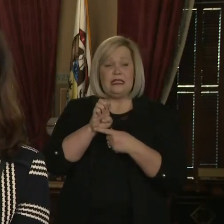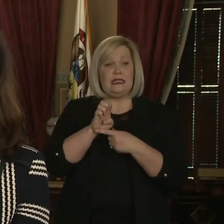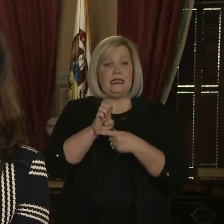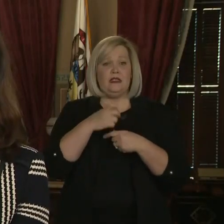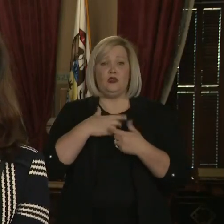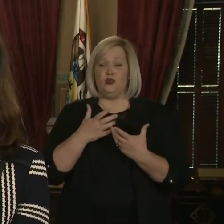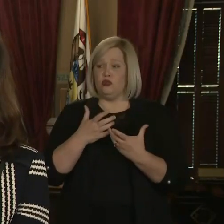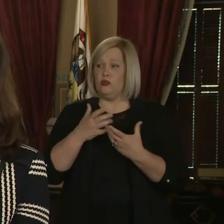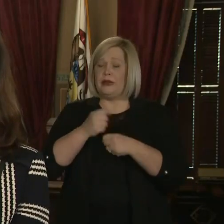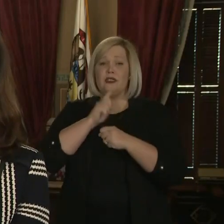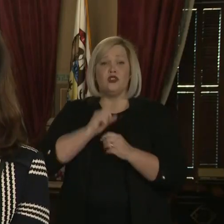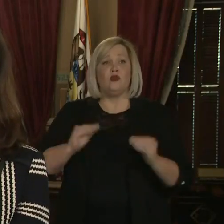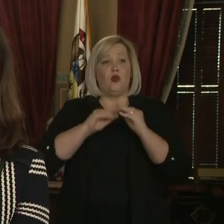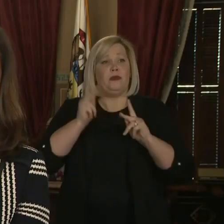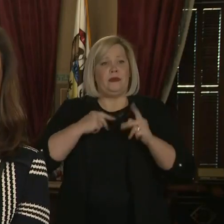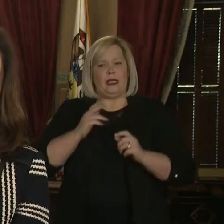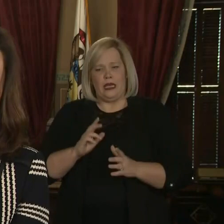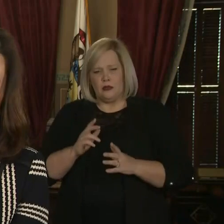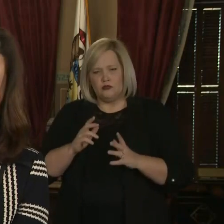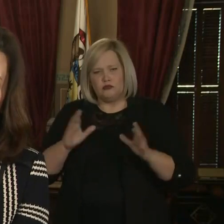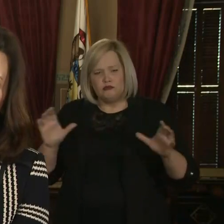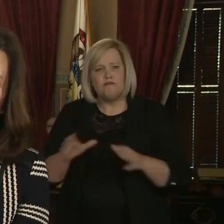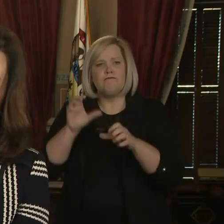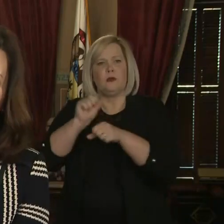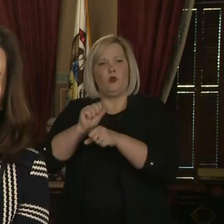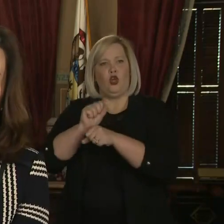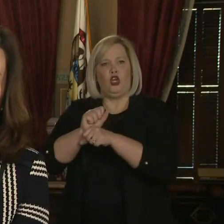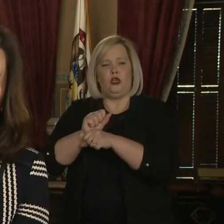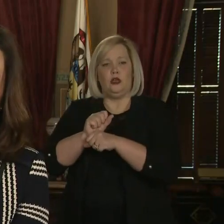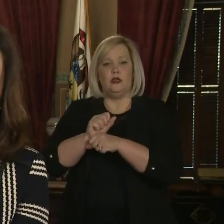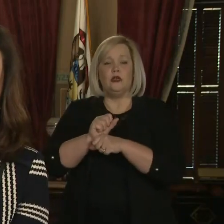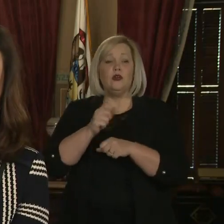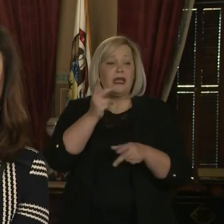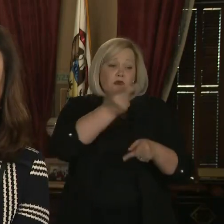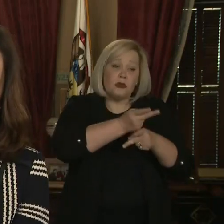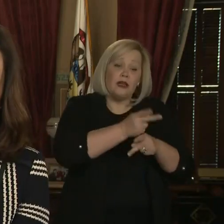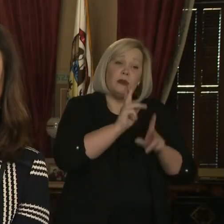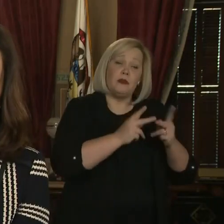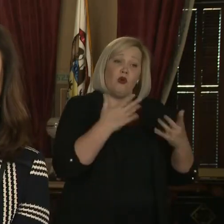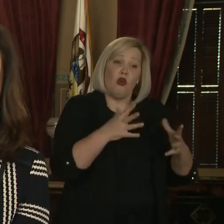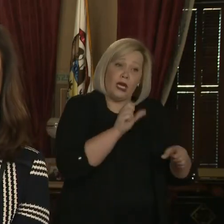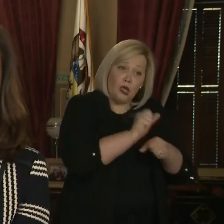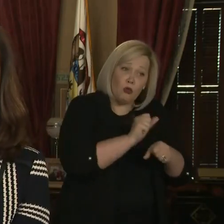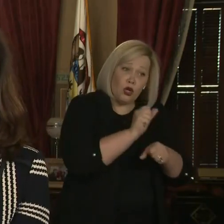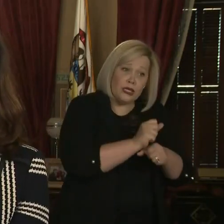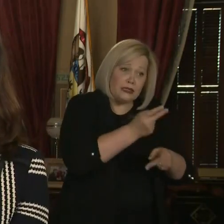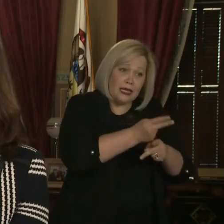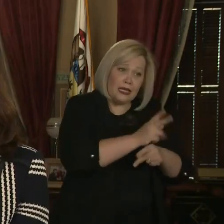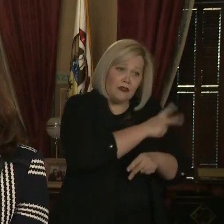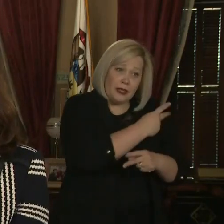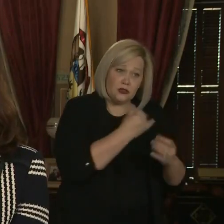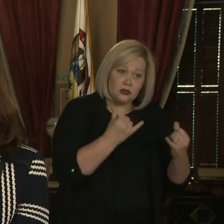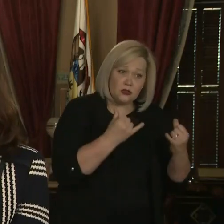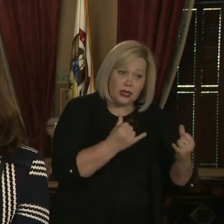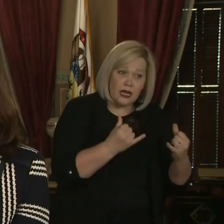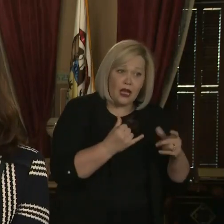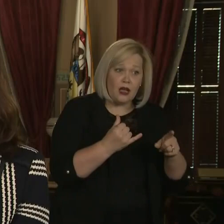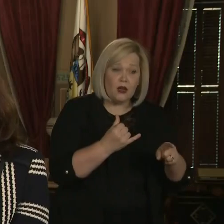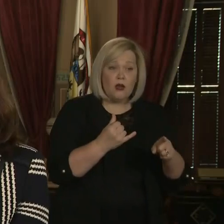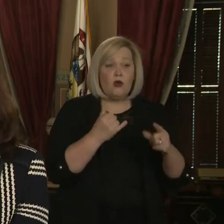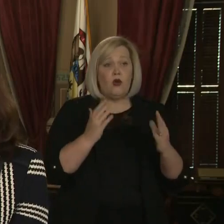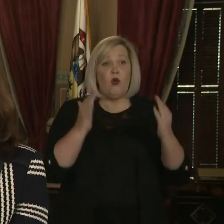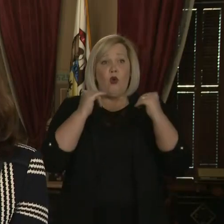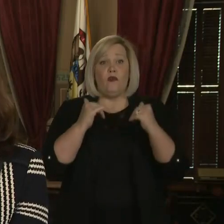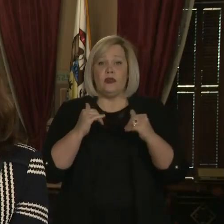the number of people on the front line. And so that we care for those who are on, who are taking care of patients right now, and we, um, hopefully